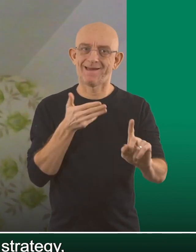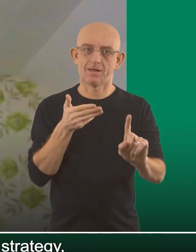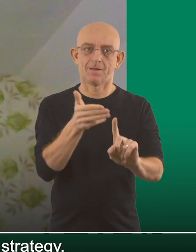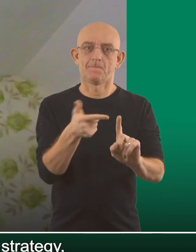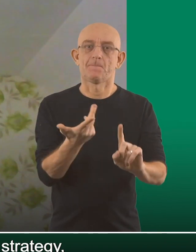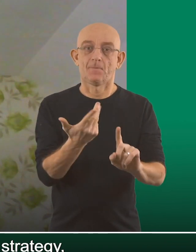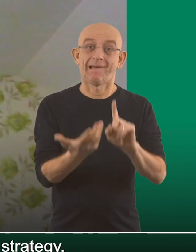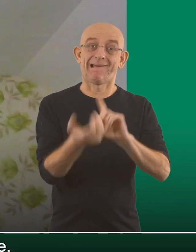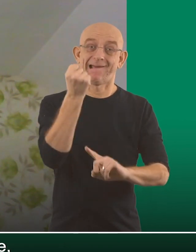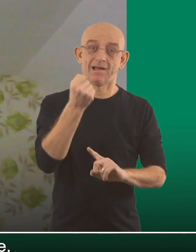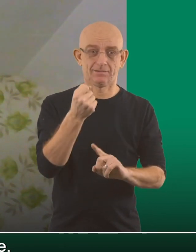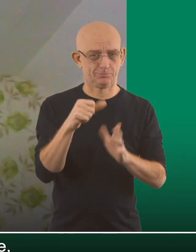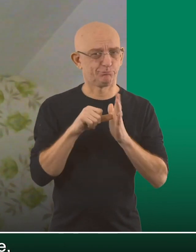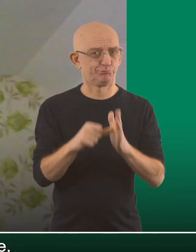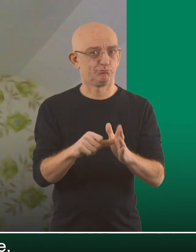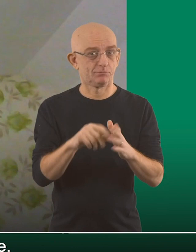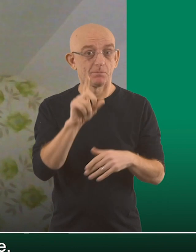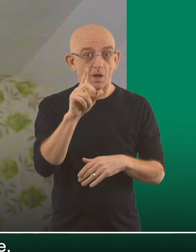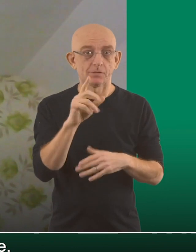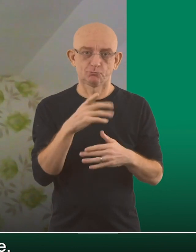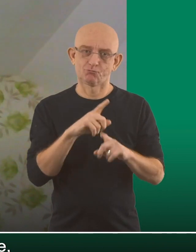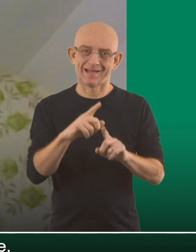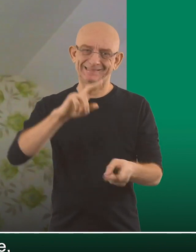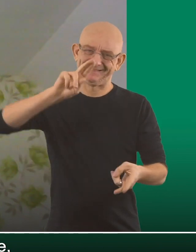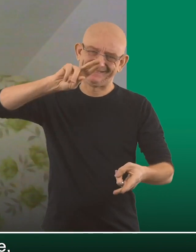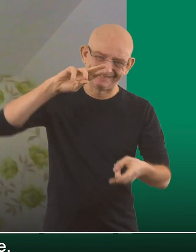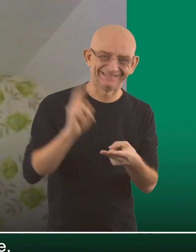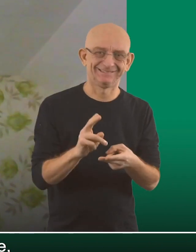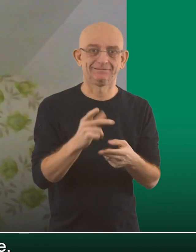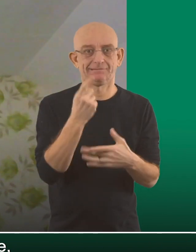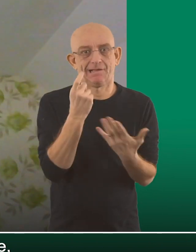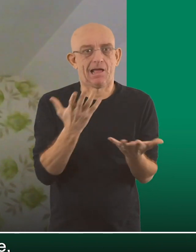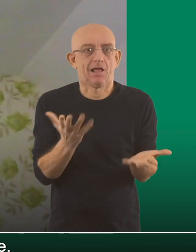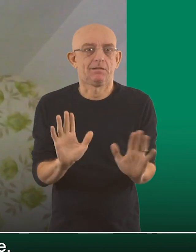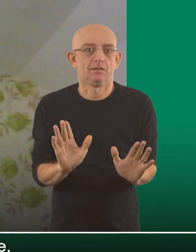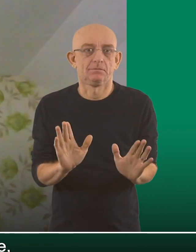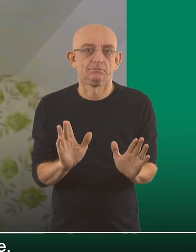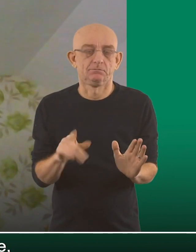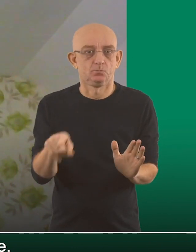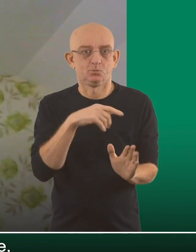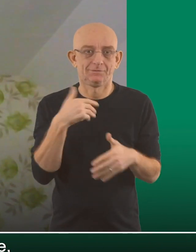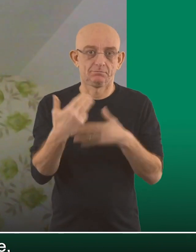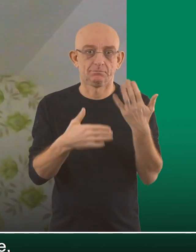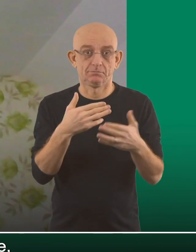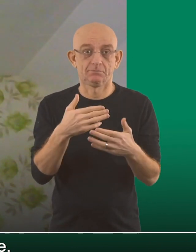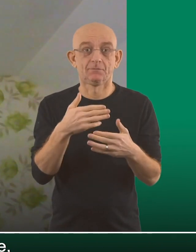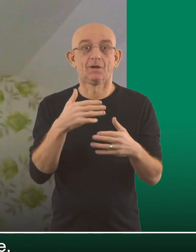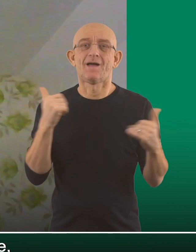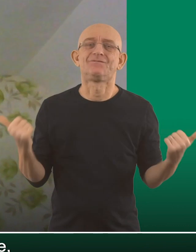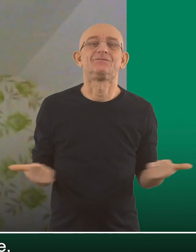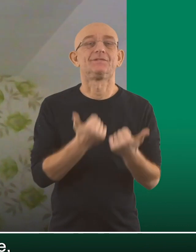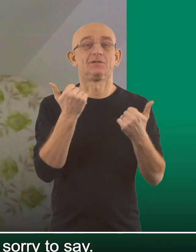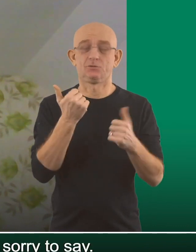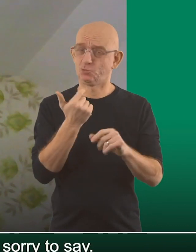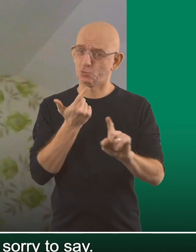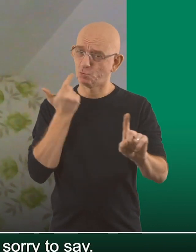zero COVID strategy, but it's probably unattainable. So we're pursuing the lowest possible rate that we can get